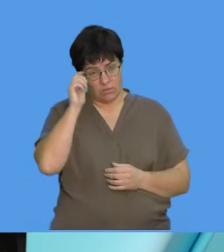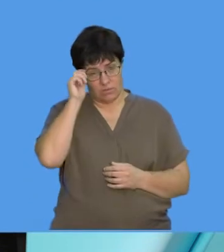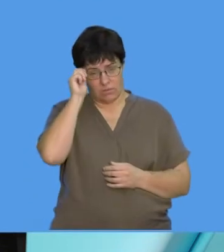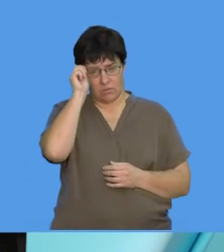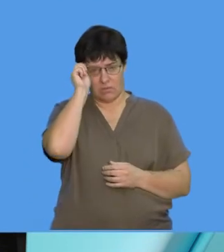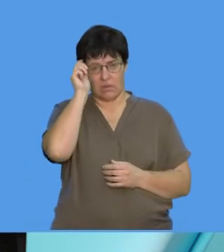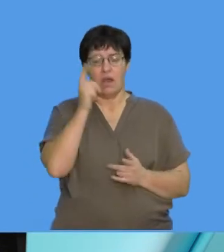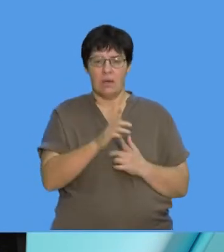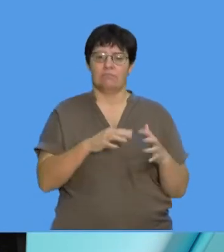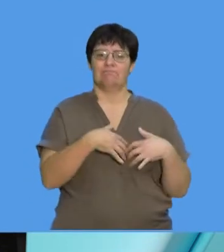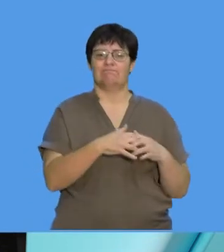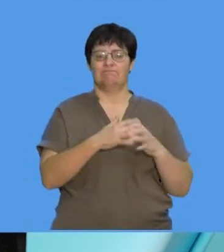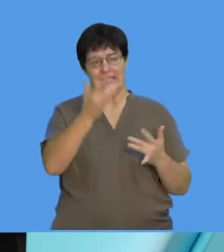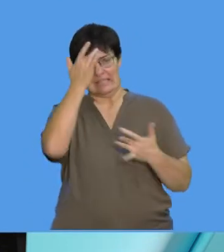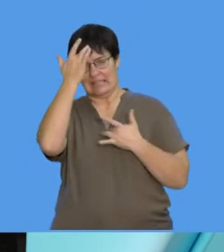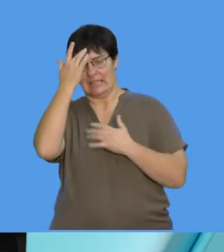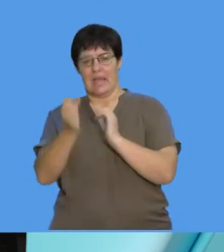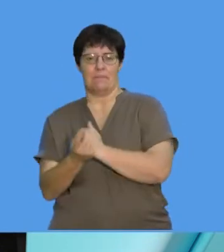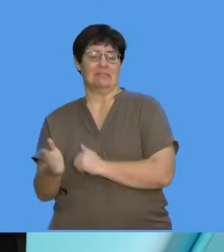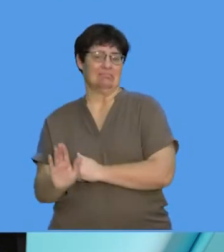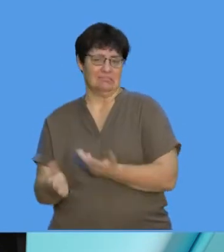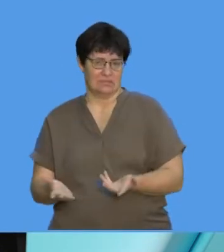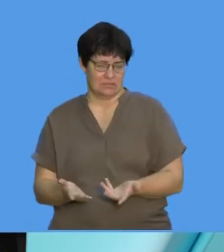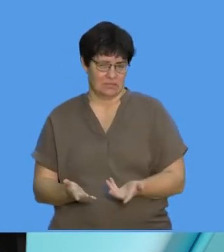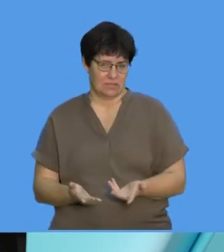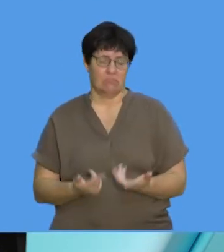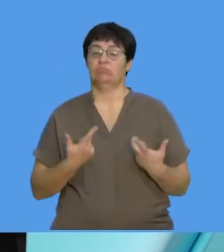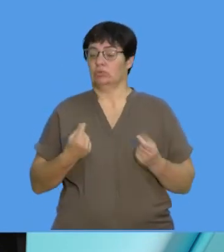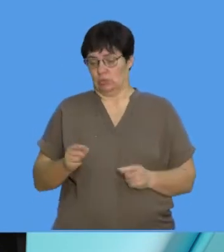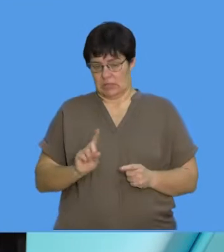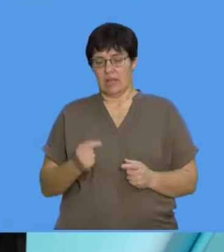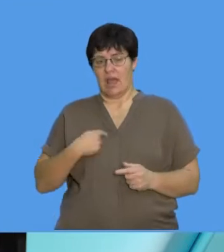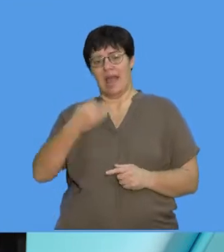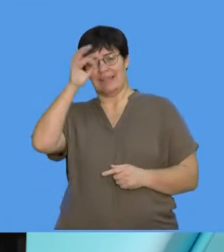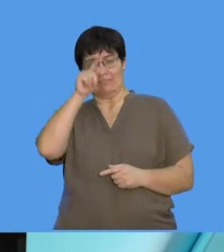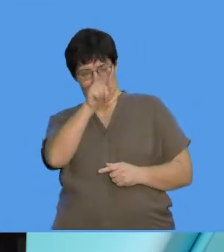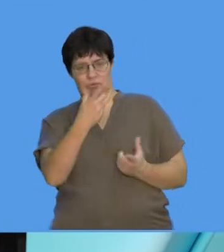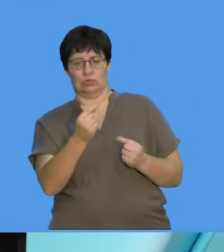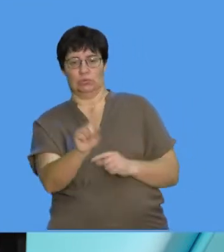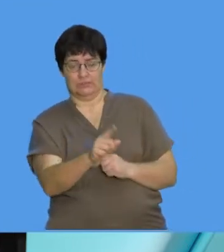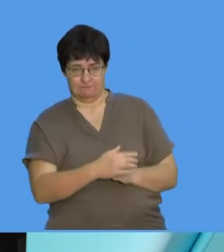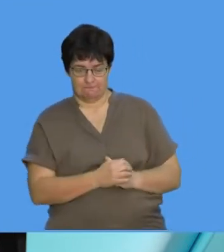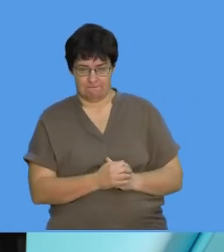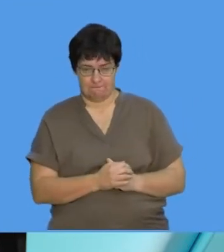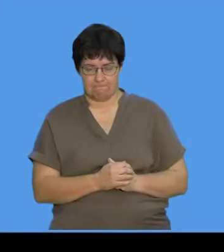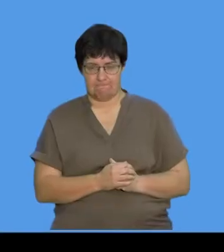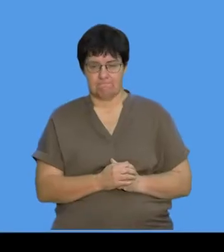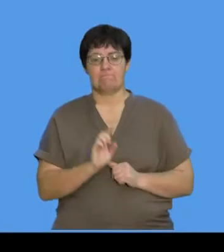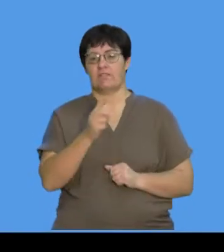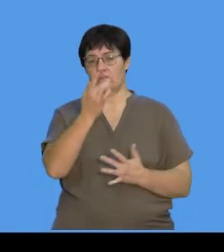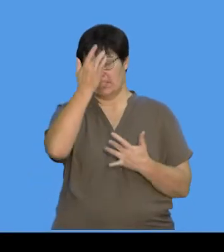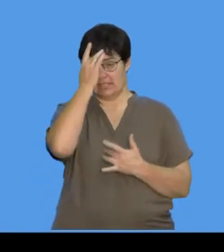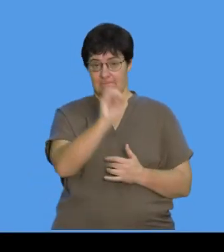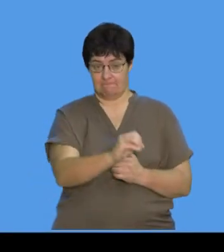stop making people sick? What can we do? And very often, what can our government do for us? Okay, let's have a look at our first disease.